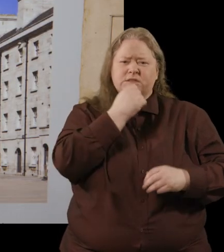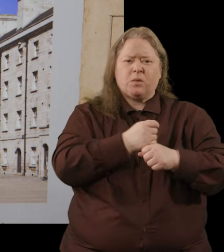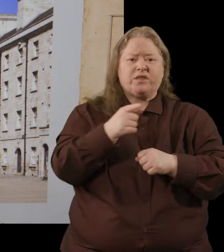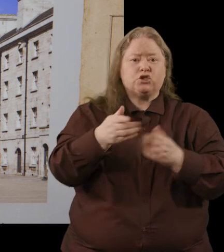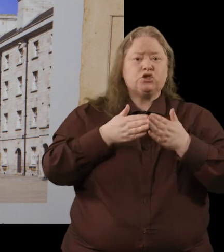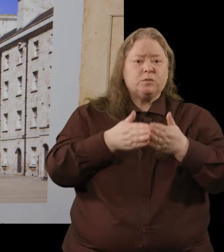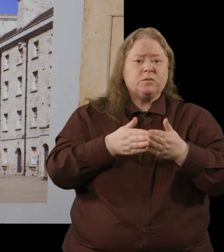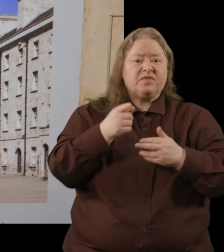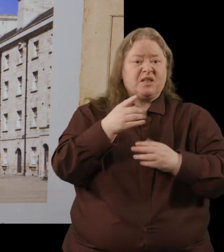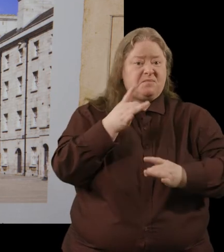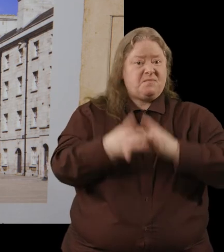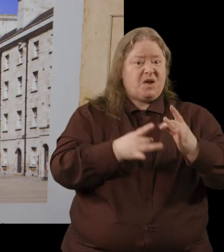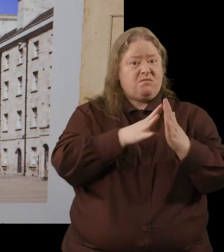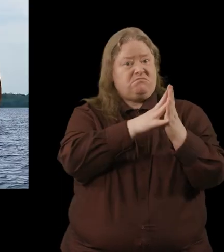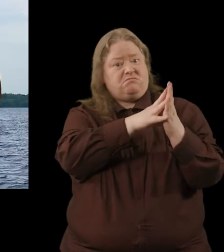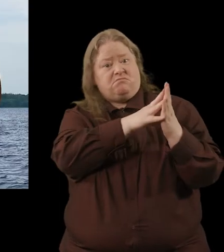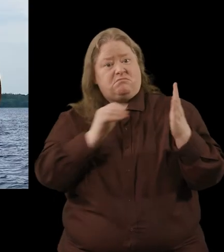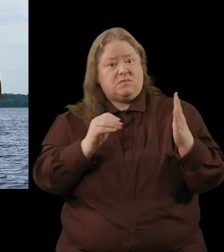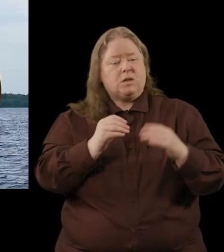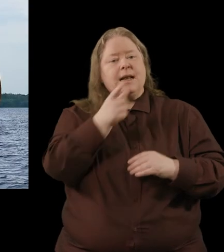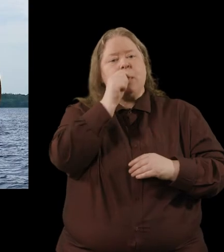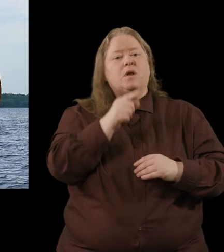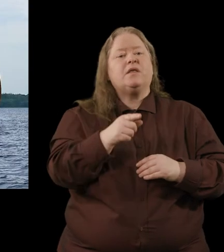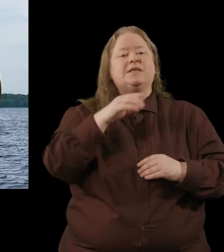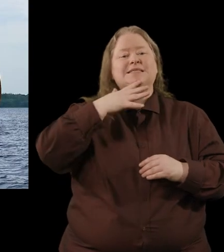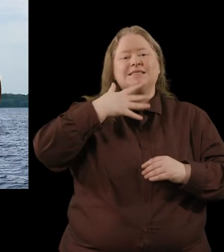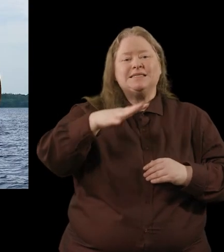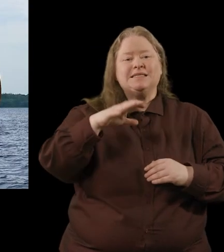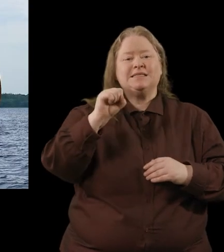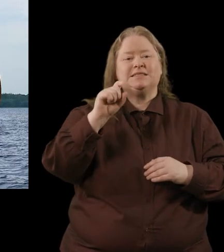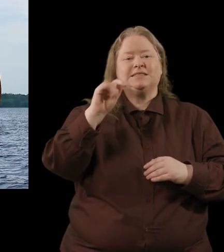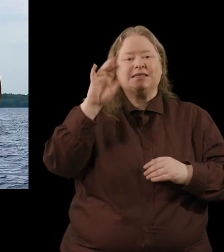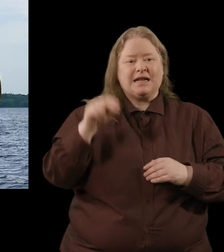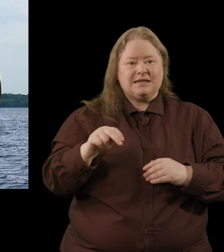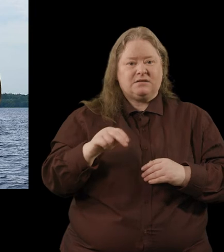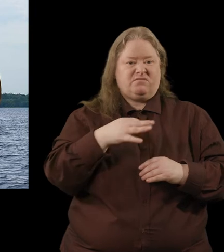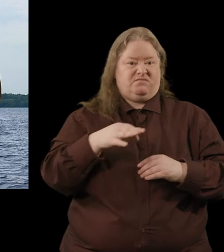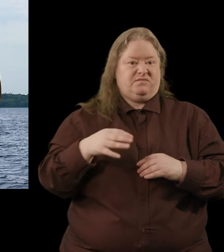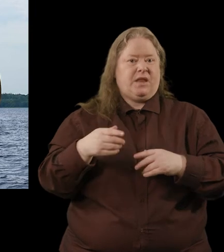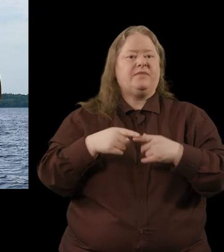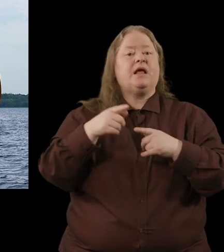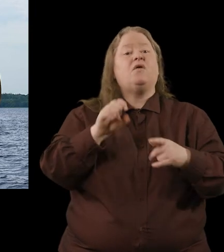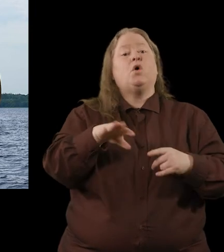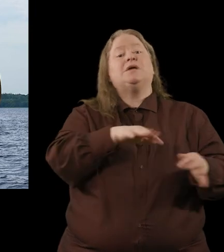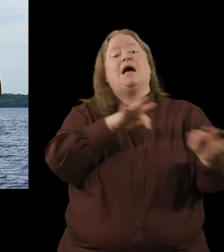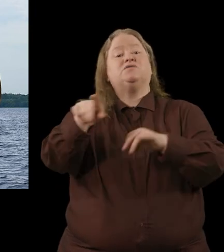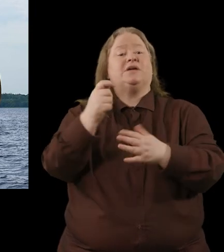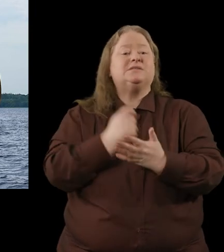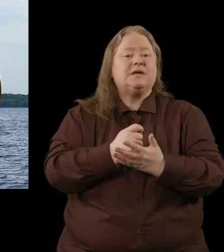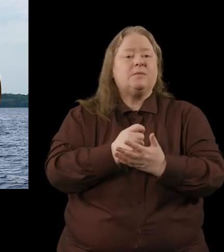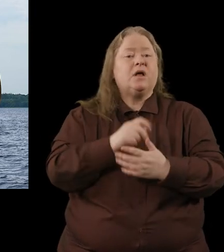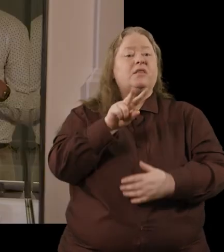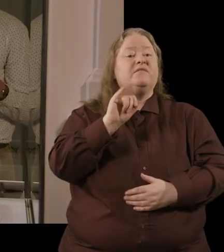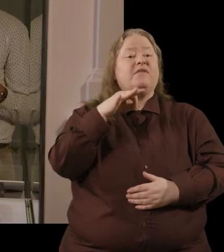recreated one they made a replica which is called a sea stallion from glendalough then of course after that time the